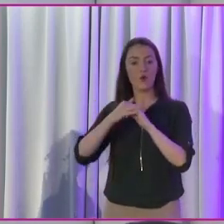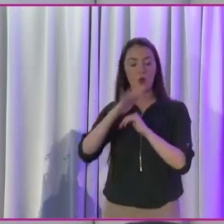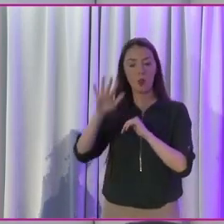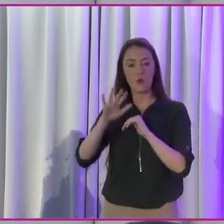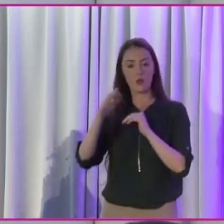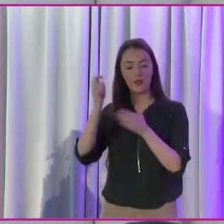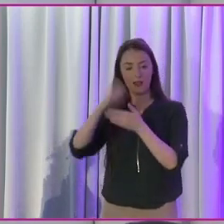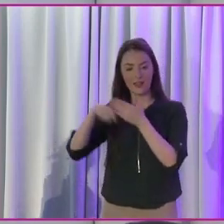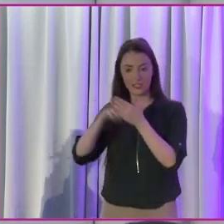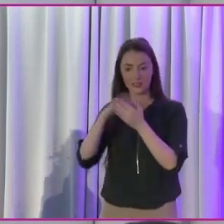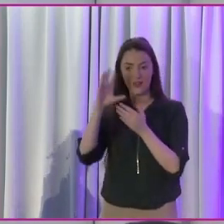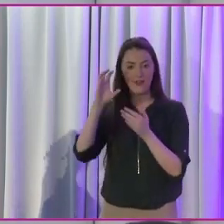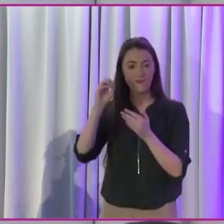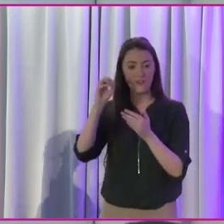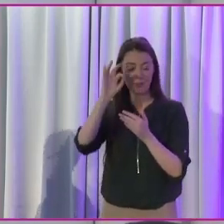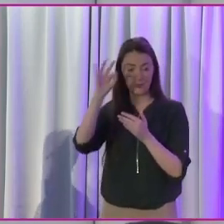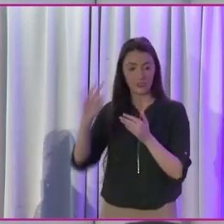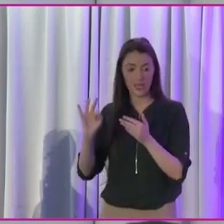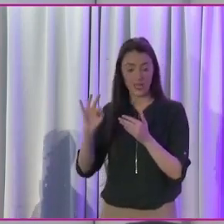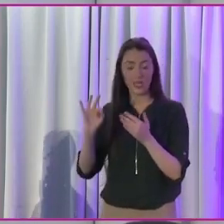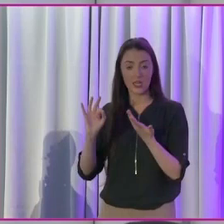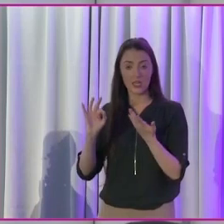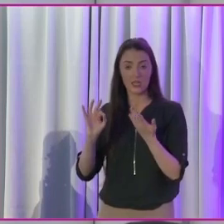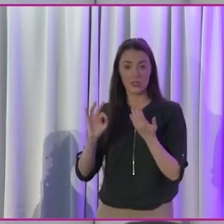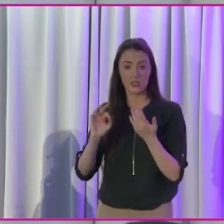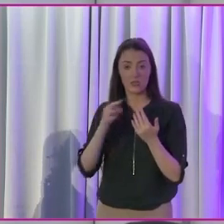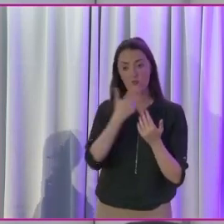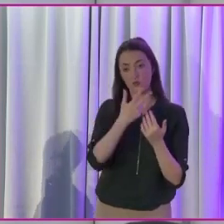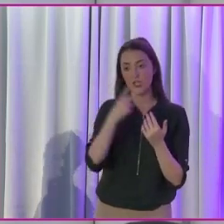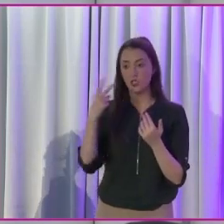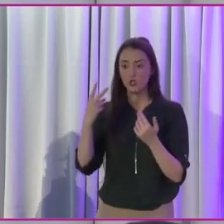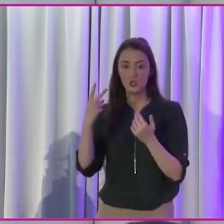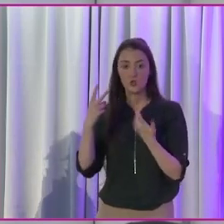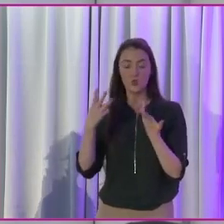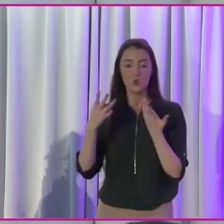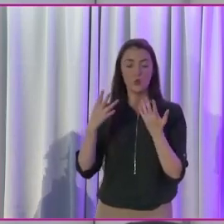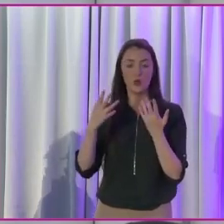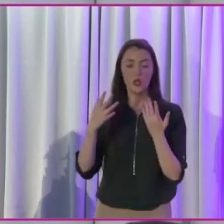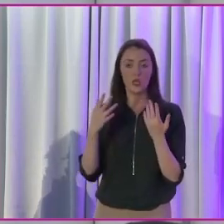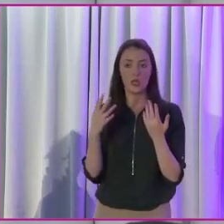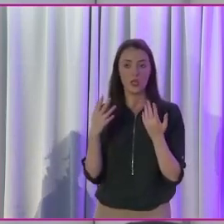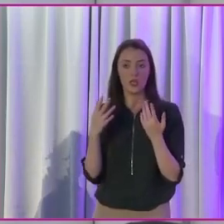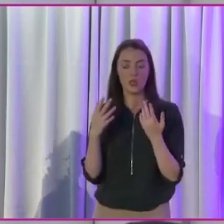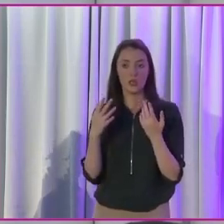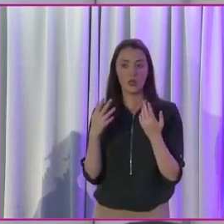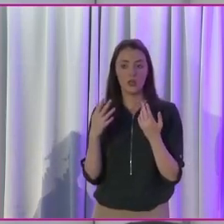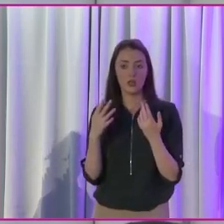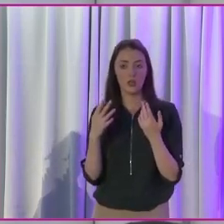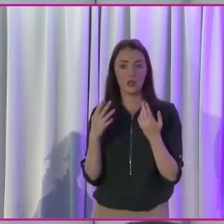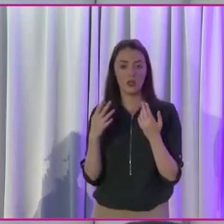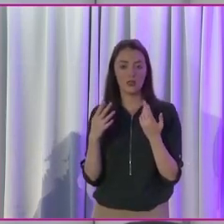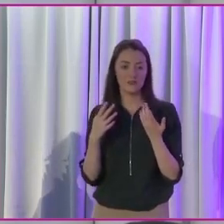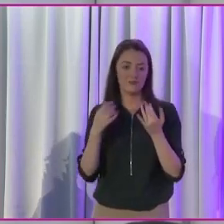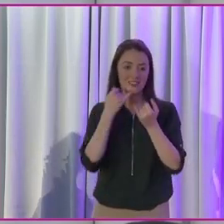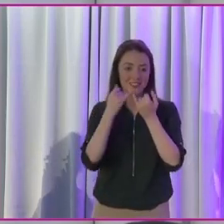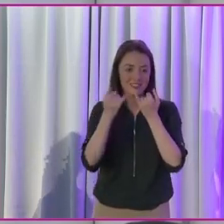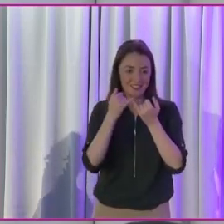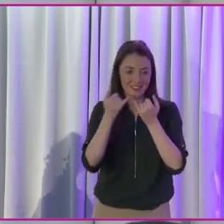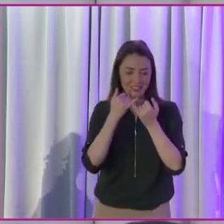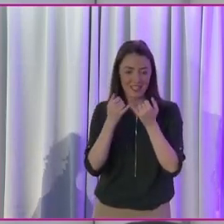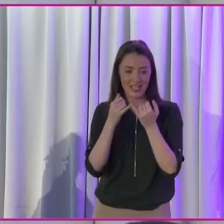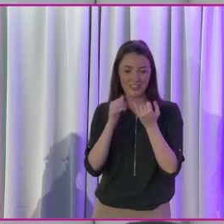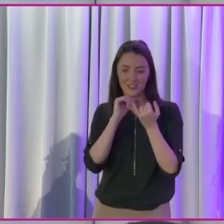50% quota, where there are two candidates. There's three, it can be two of one and one of the other, and then once four, it's two and two again. And I'll not go into the details of